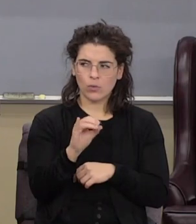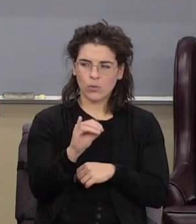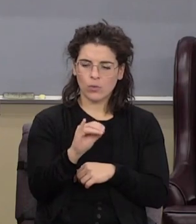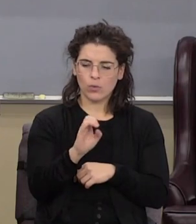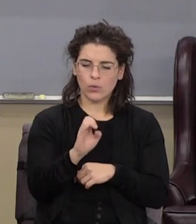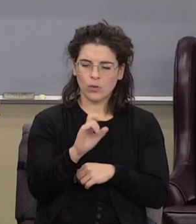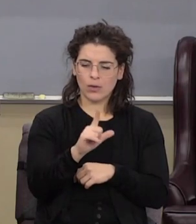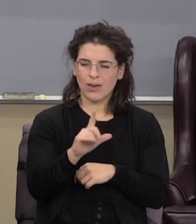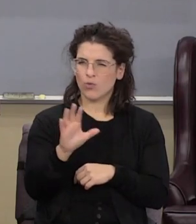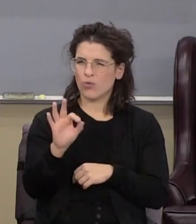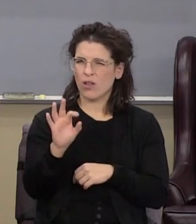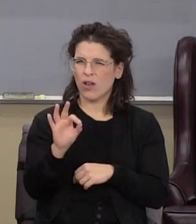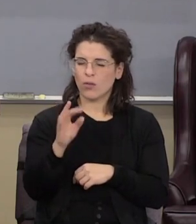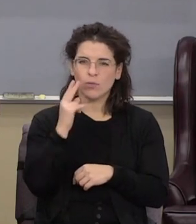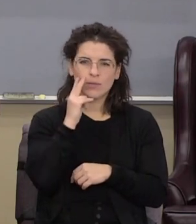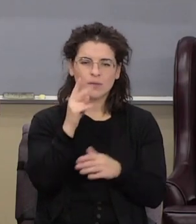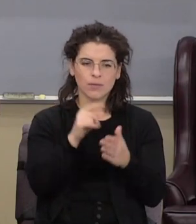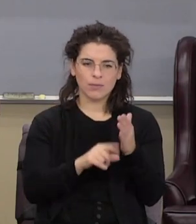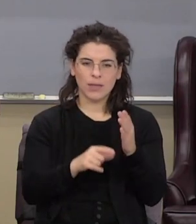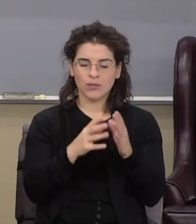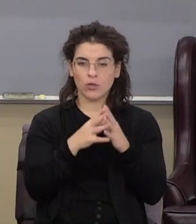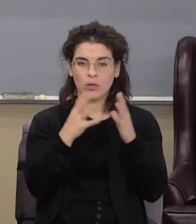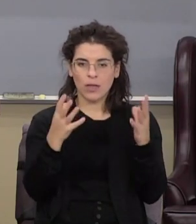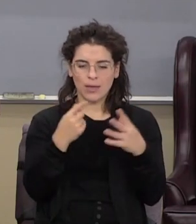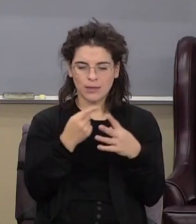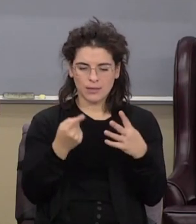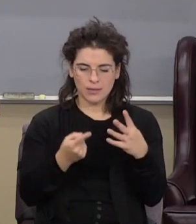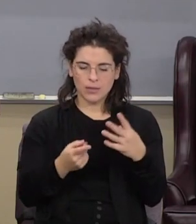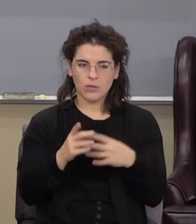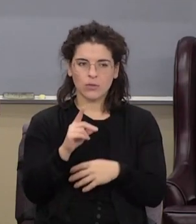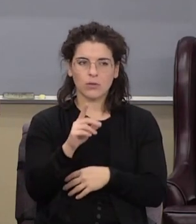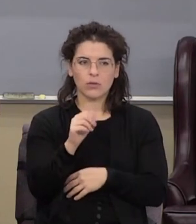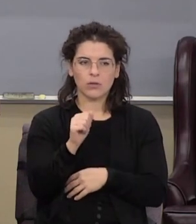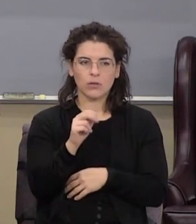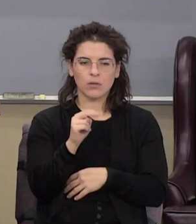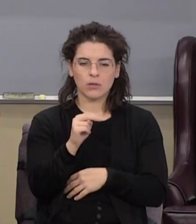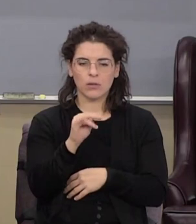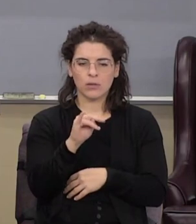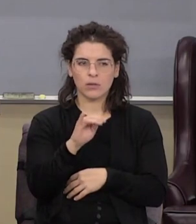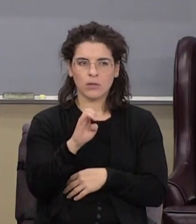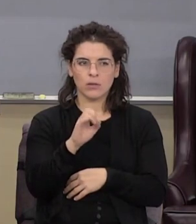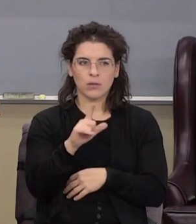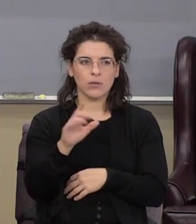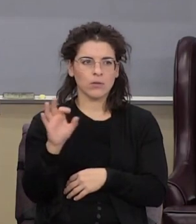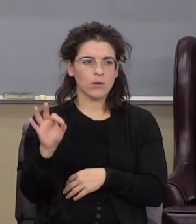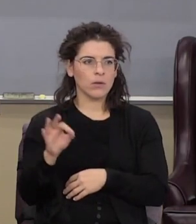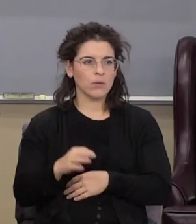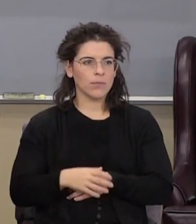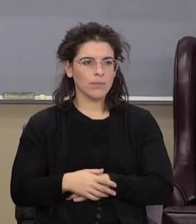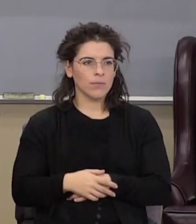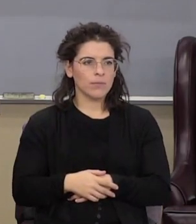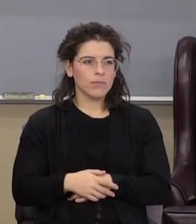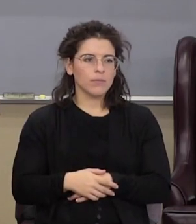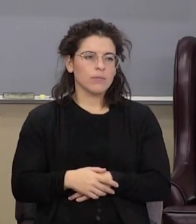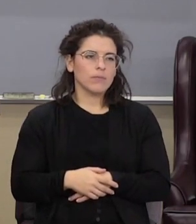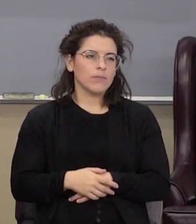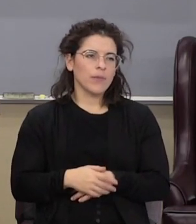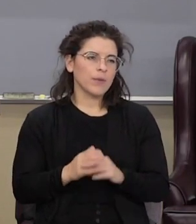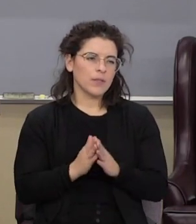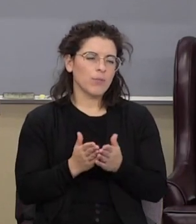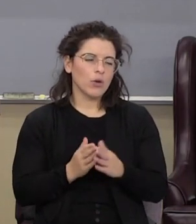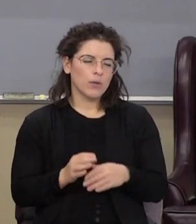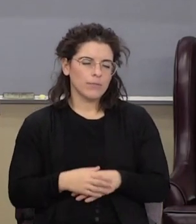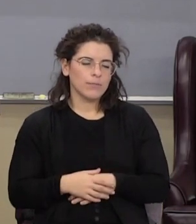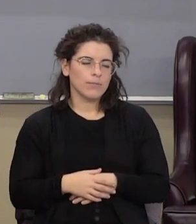detail, so I'll just remind you about it. Daniel chapter 9. When Israel went into captivity, the fifth